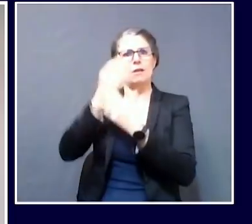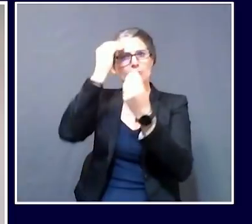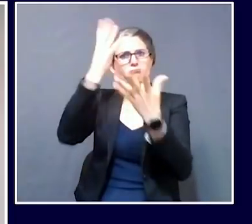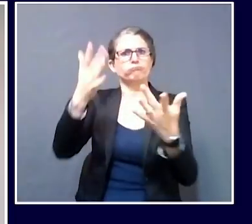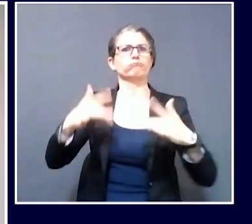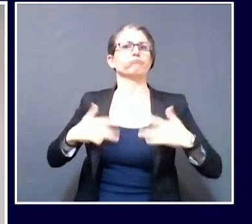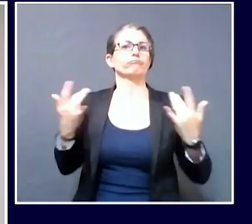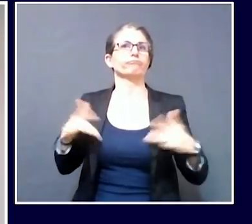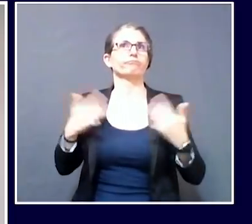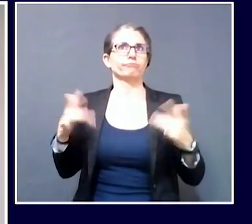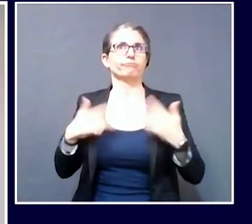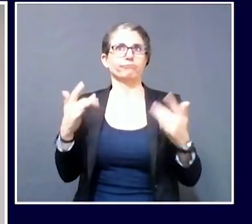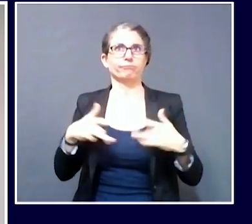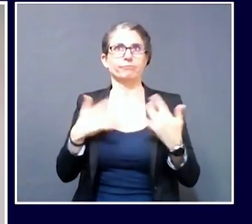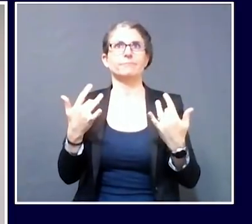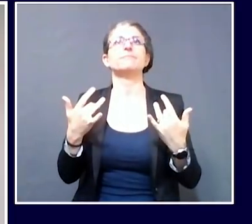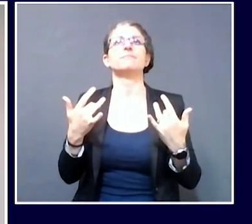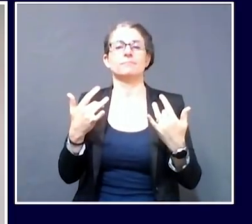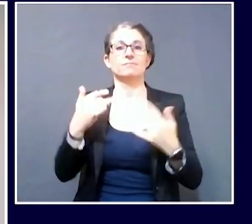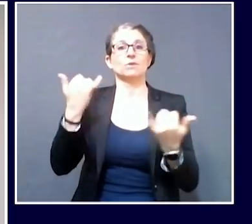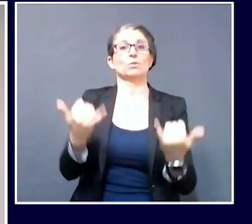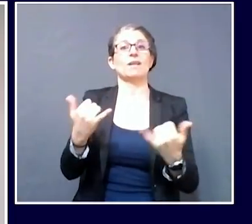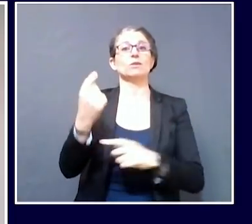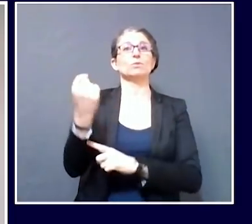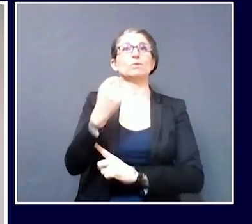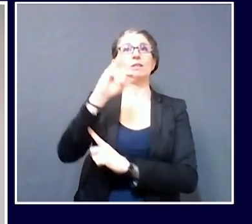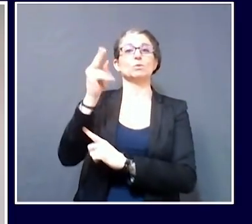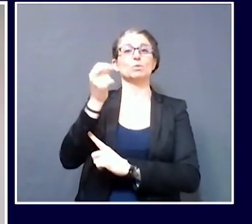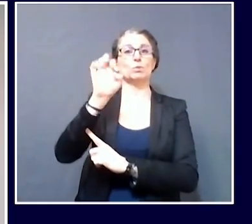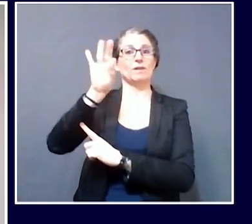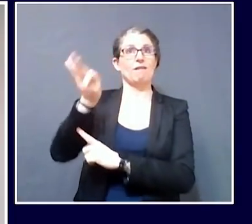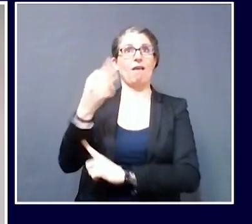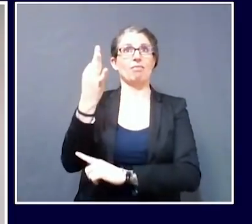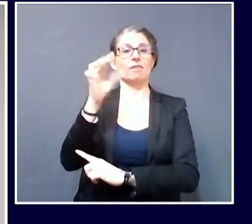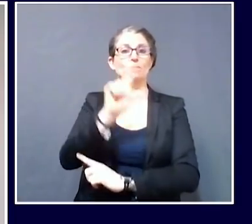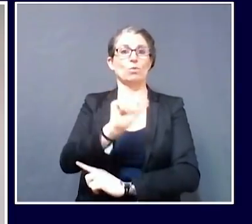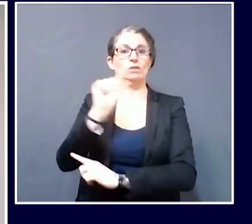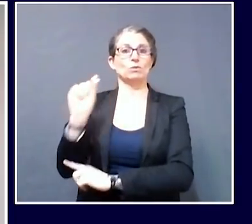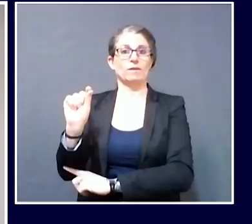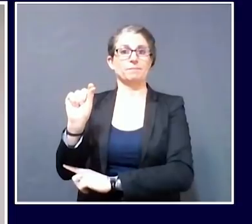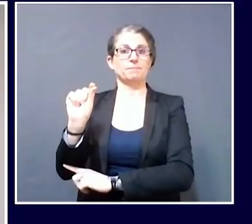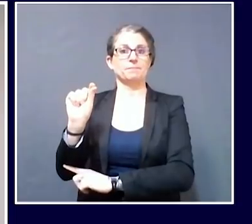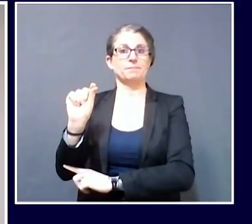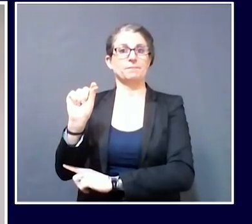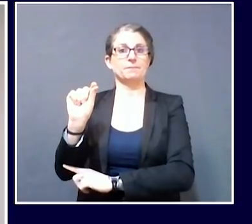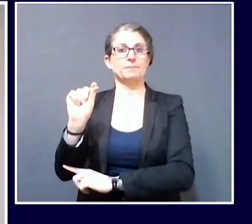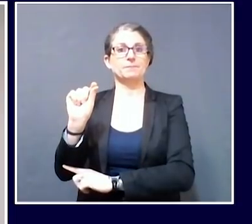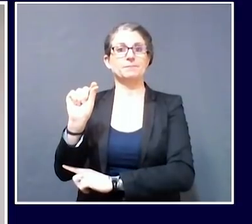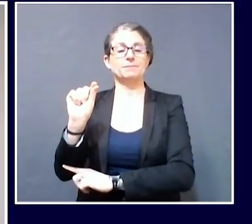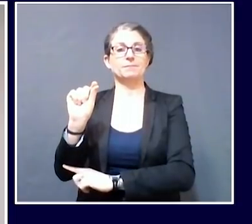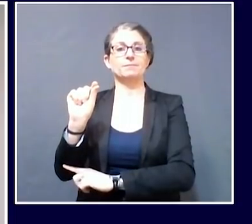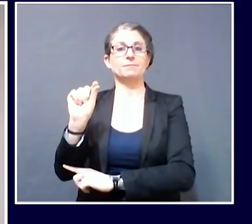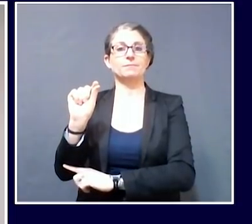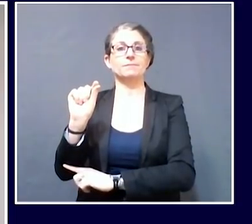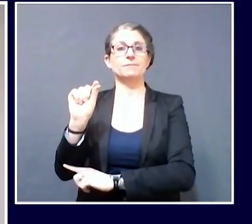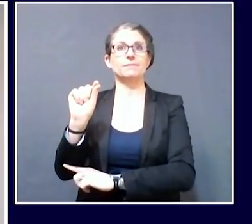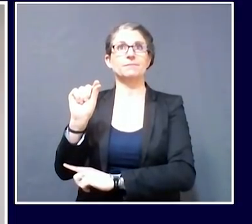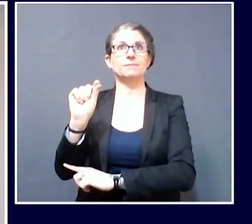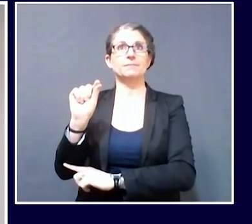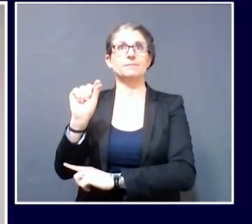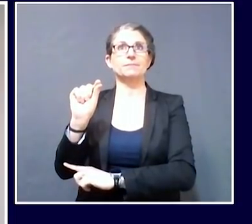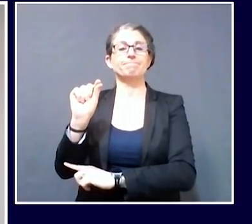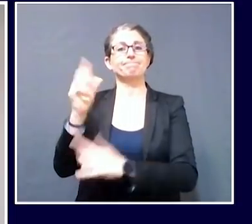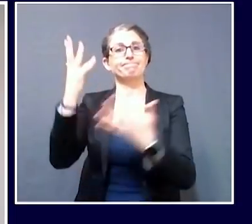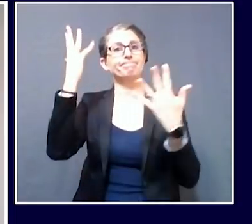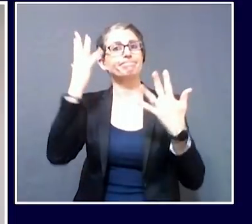today, Tuesday, June 9th, 2020. We begin today's briefing on a sad